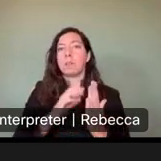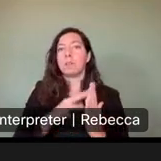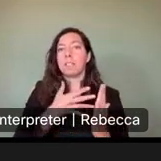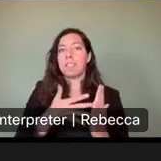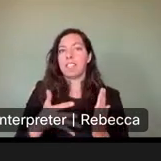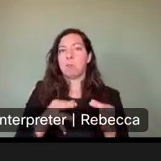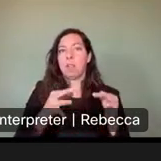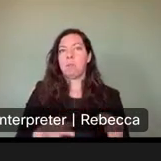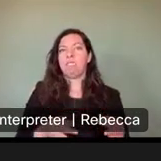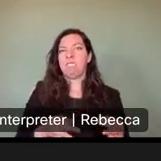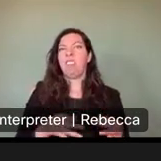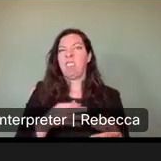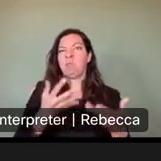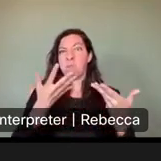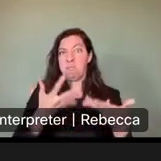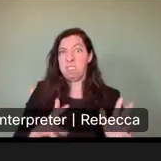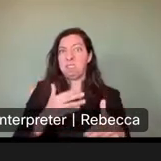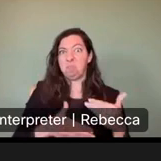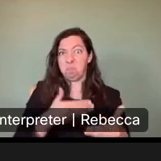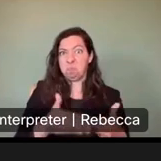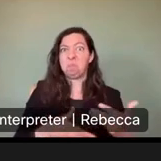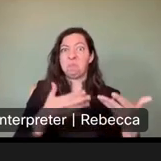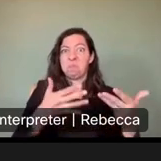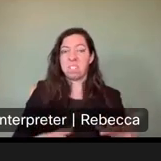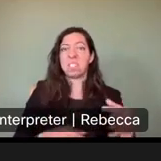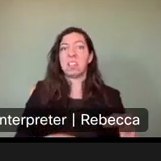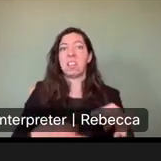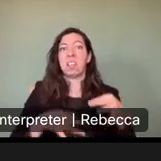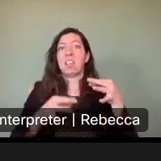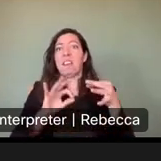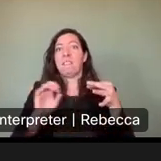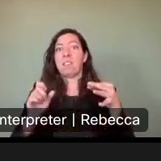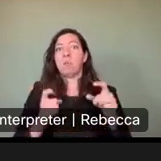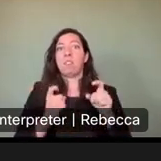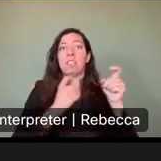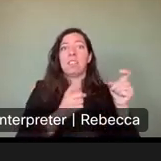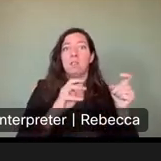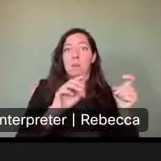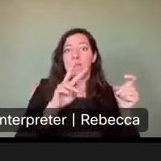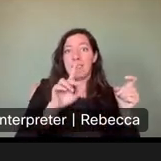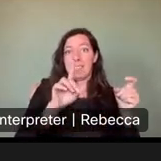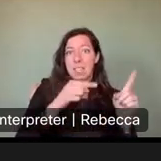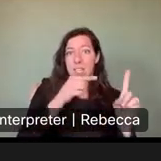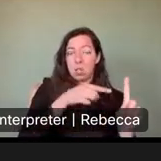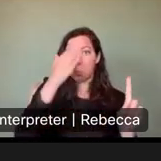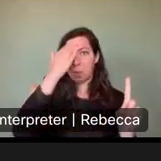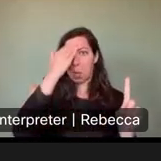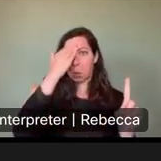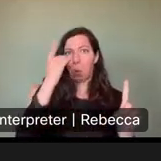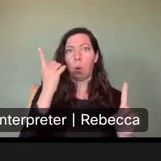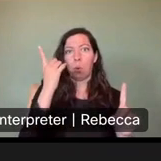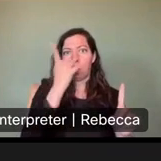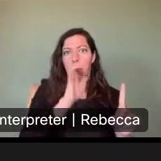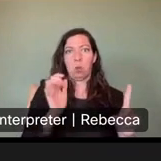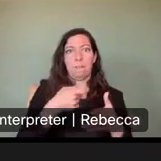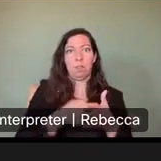process is complete. Um, would be provided to MVD to make those adjustments on registration fees. Um, so that